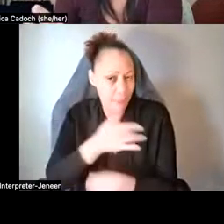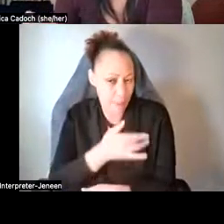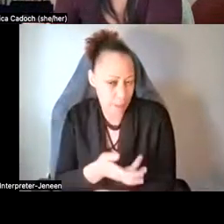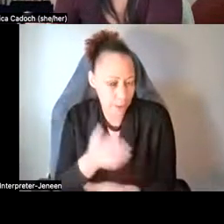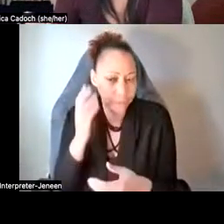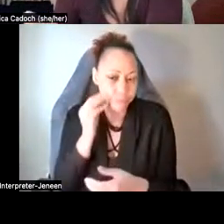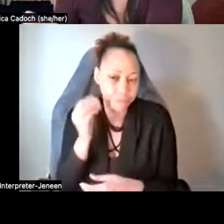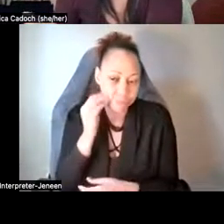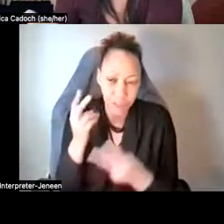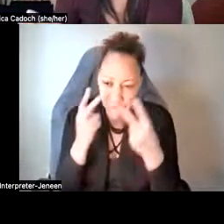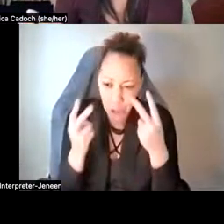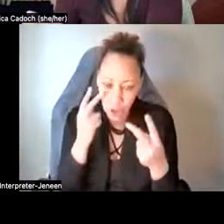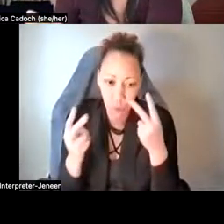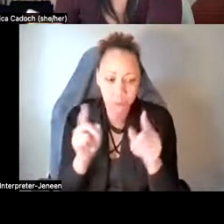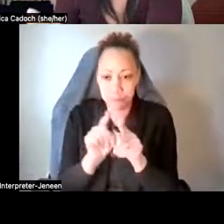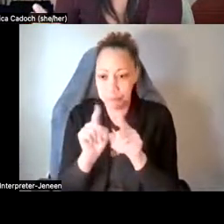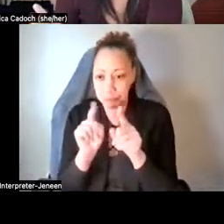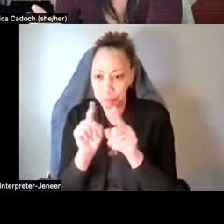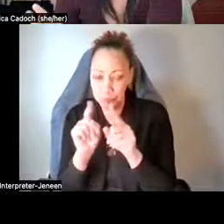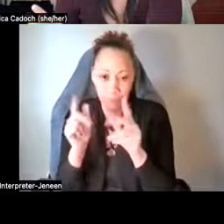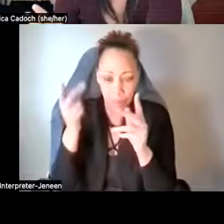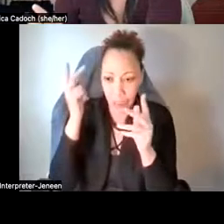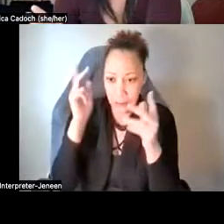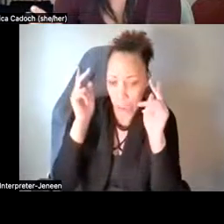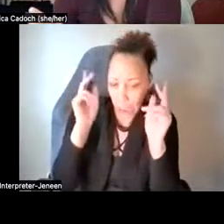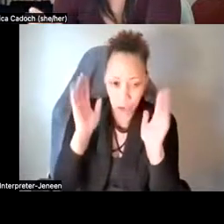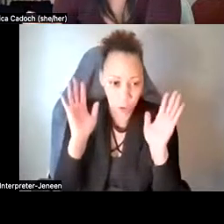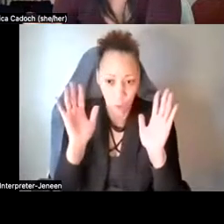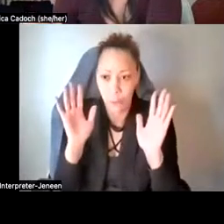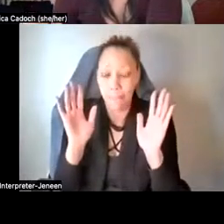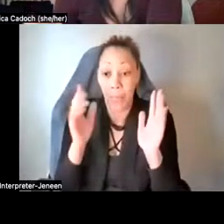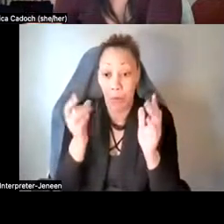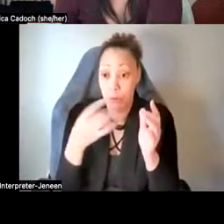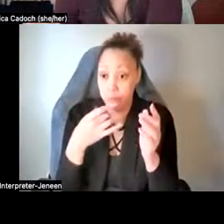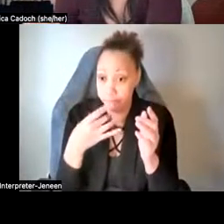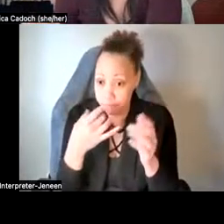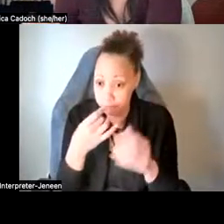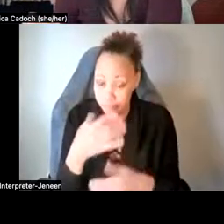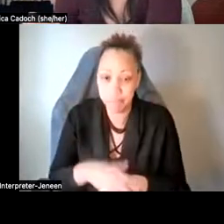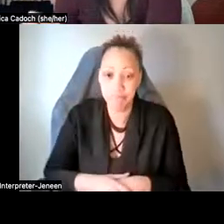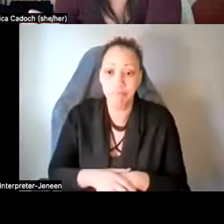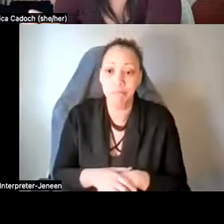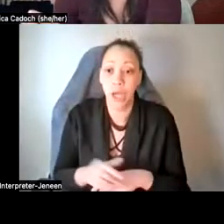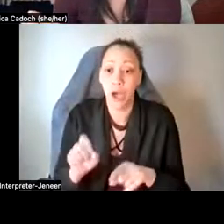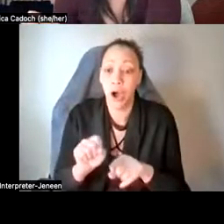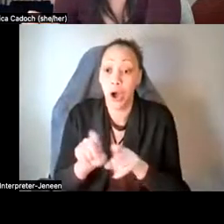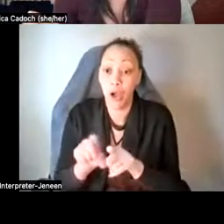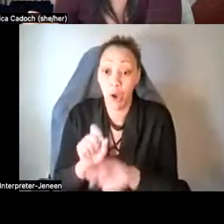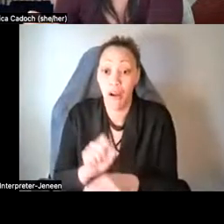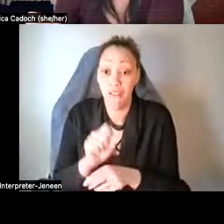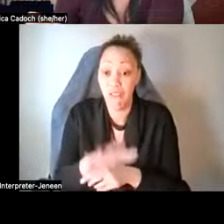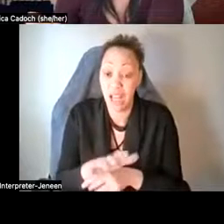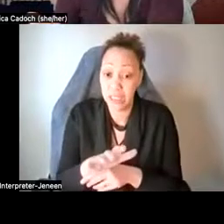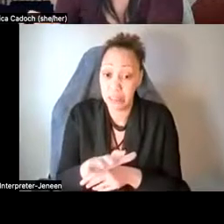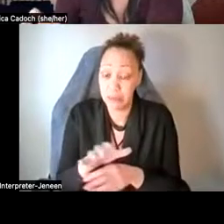visual and psychological effects, uh, when induced, when taking psilocybin and the effects can last anywhere between,